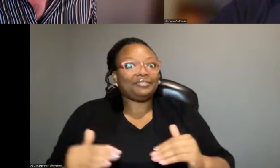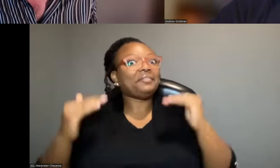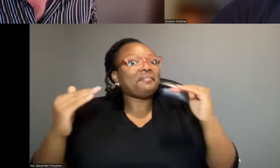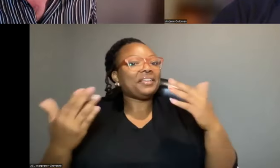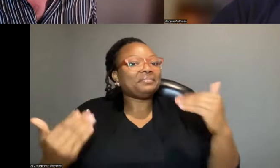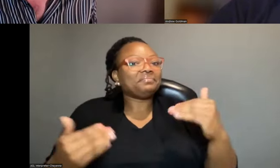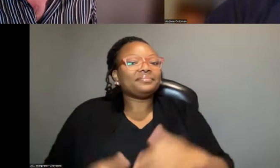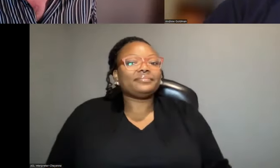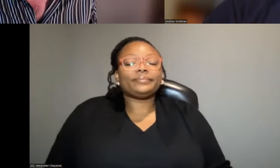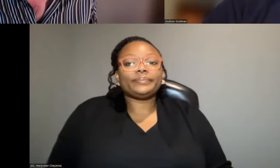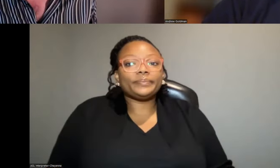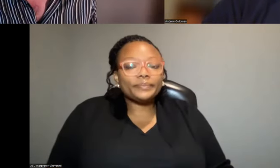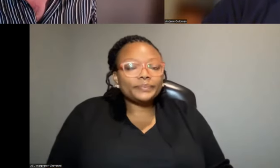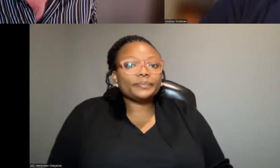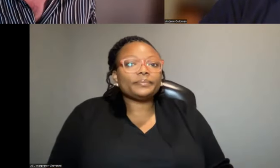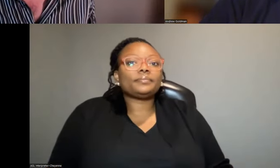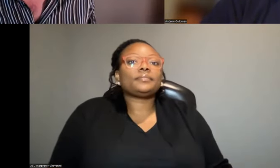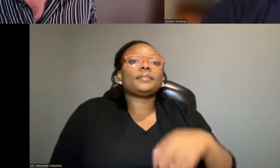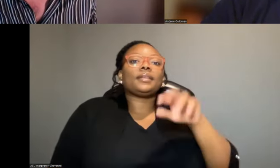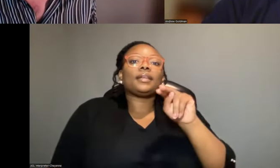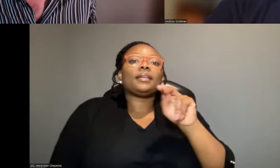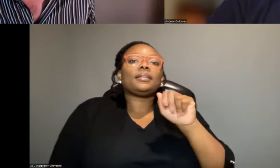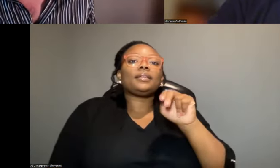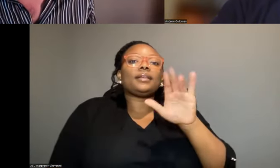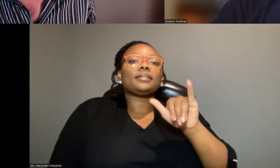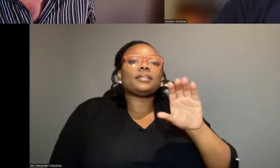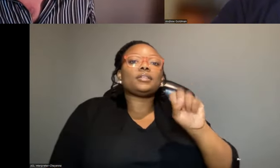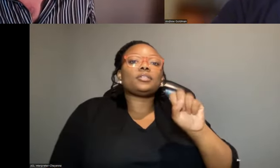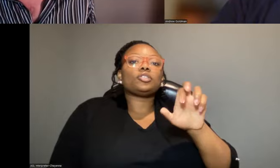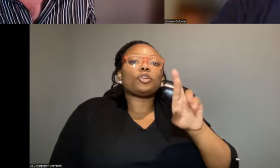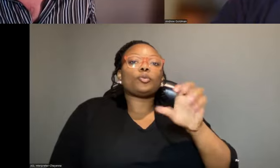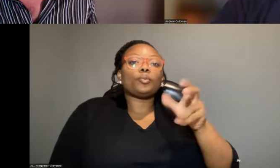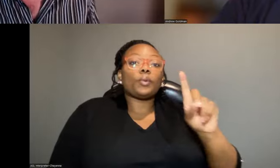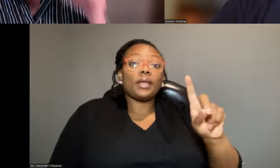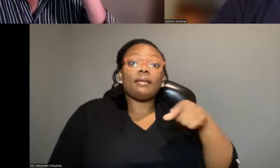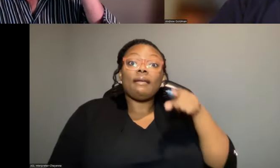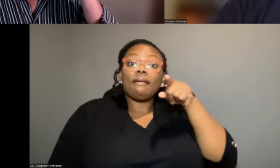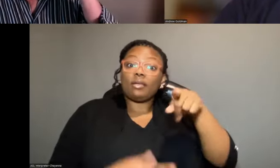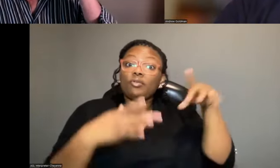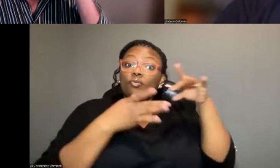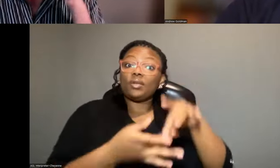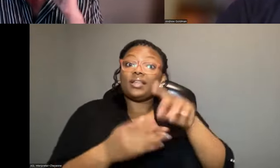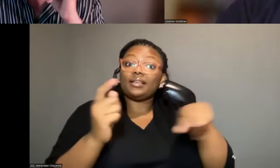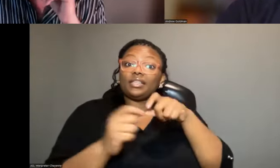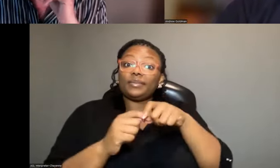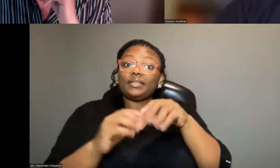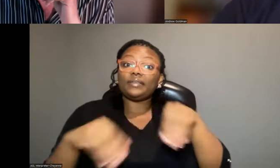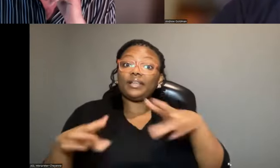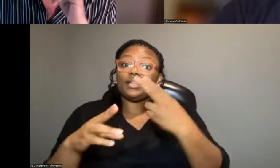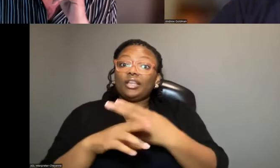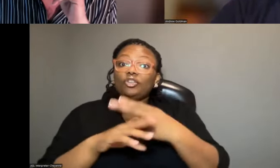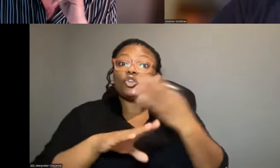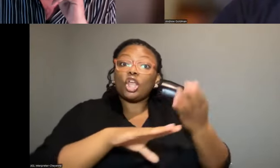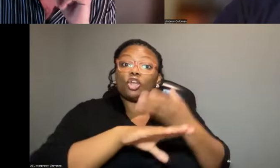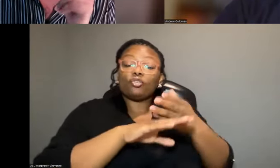Just amazing. Nancy Serwin asks, can you protect, can you connect the particular land use and cultivation